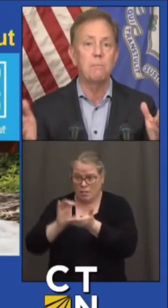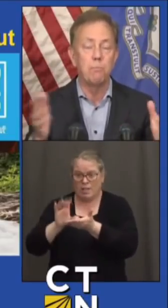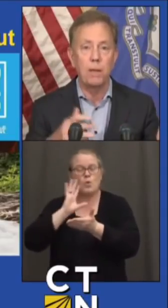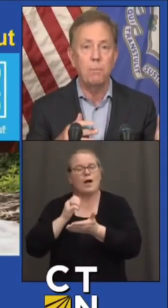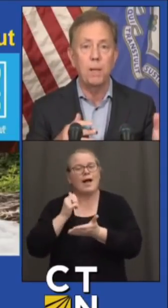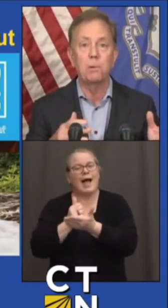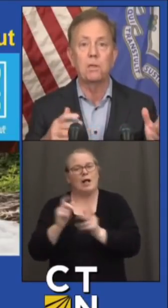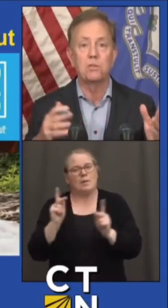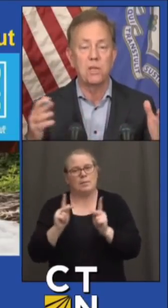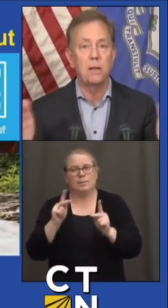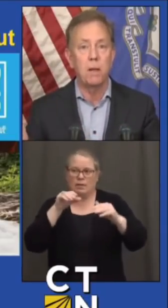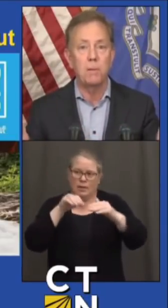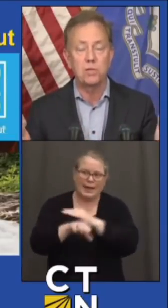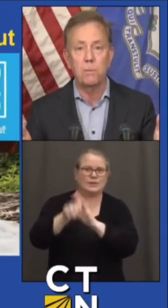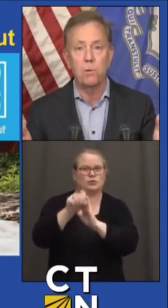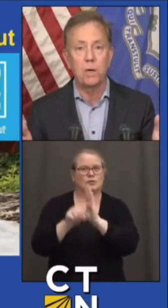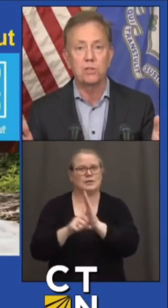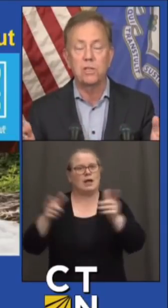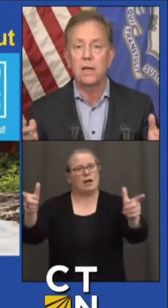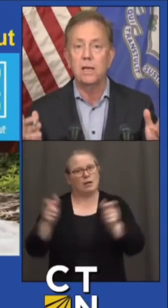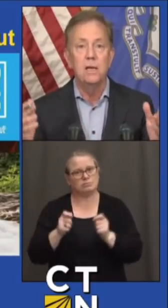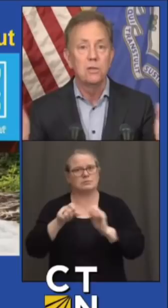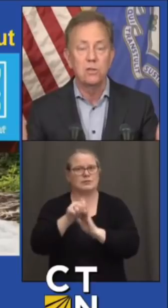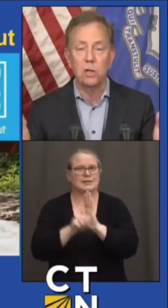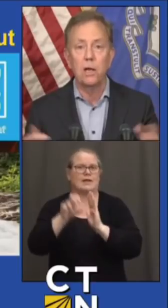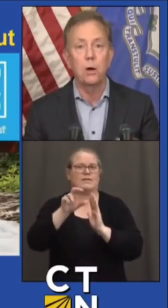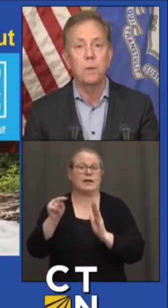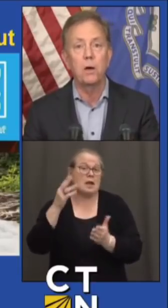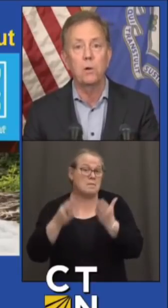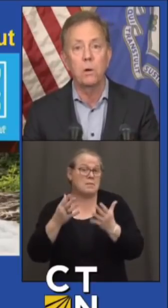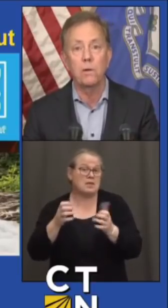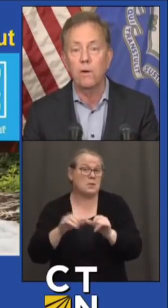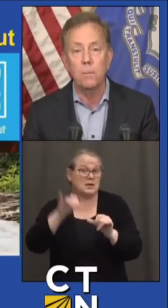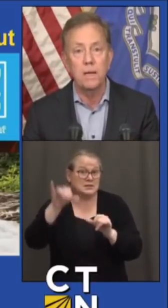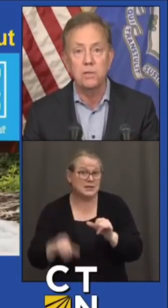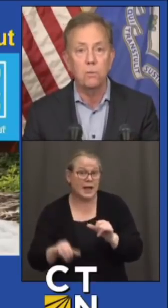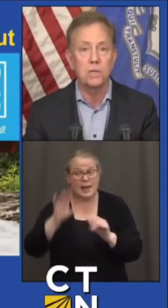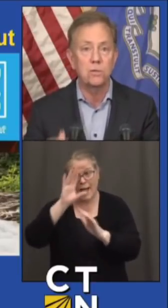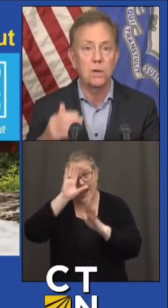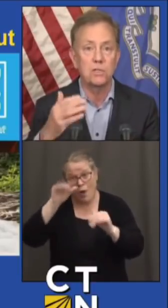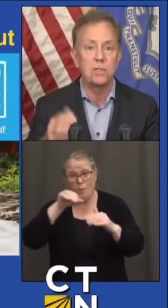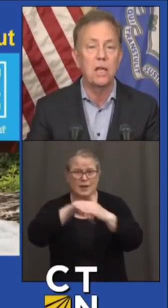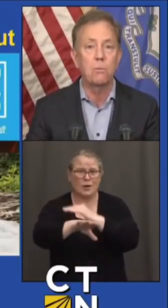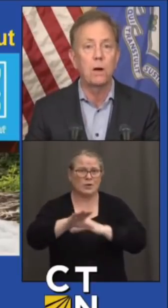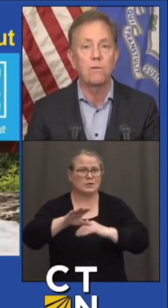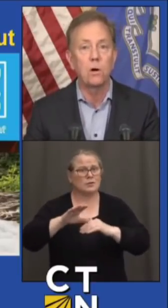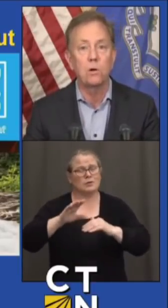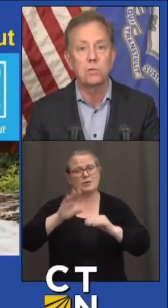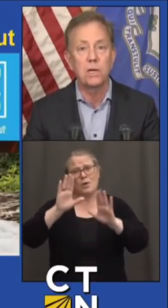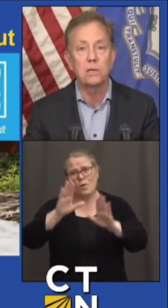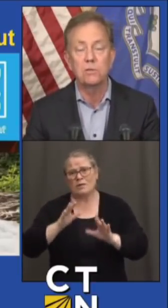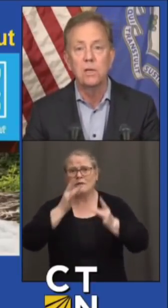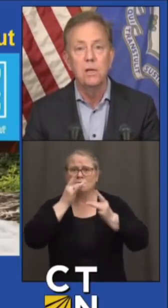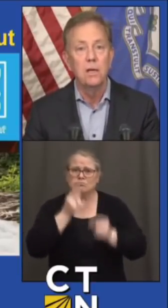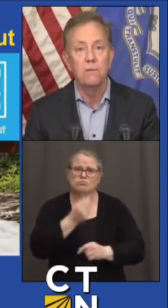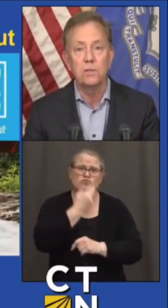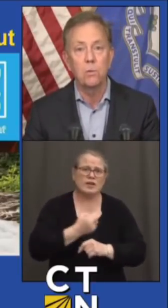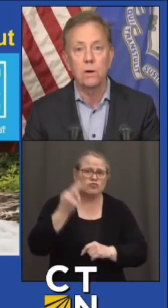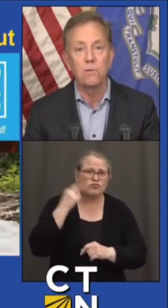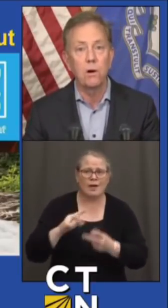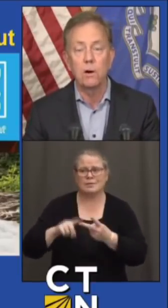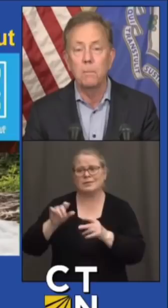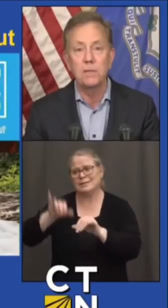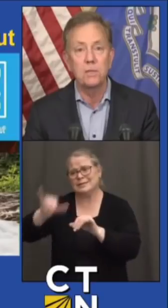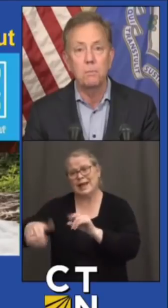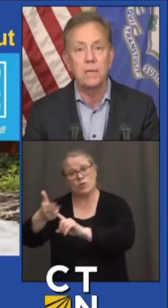the state, bring people to the state. Maybe someone will want to stay. Surely I hope they go to one of our amazing restaurants, stay in one of our hotels, and